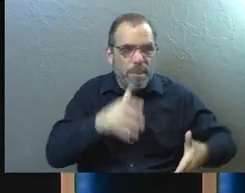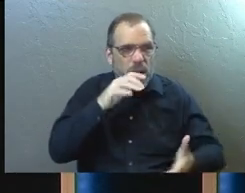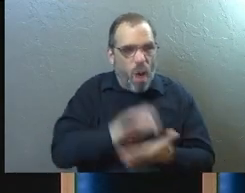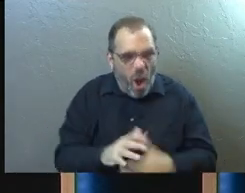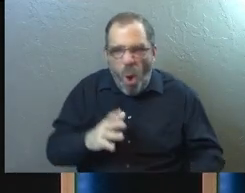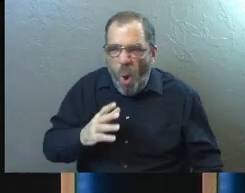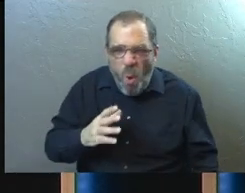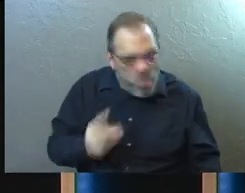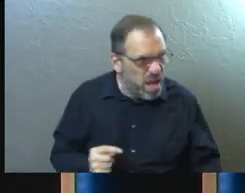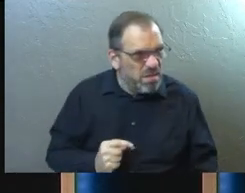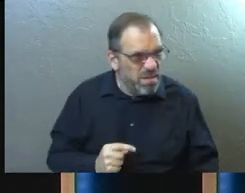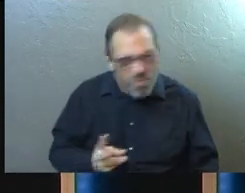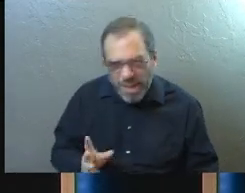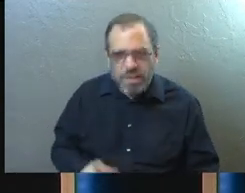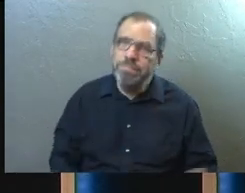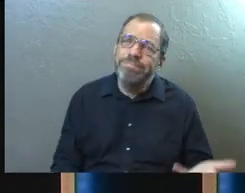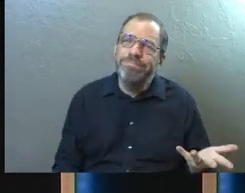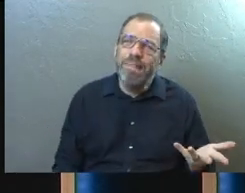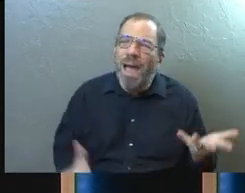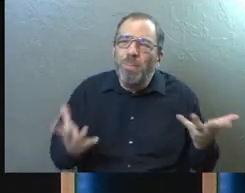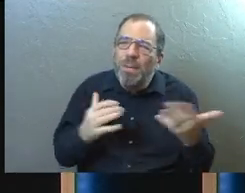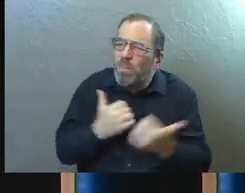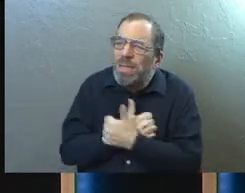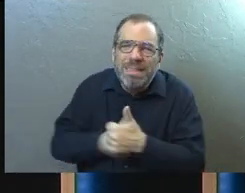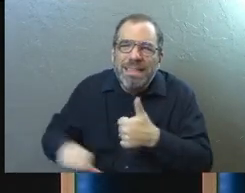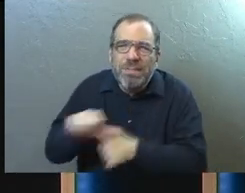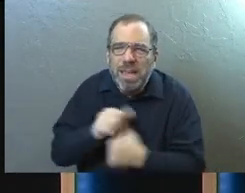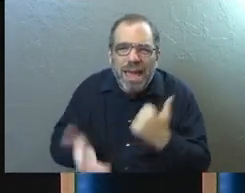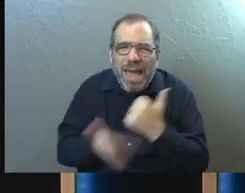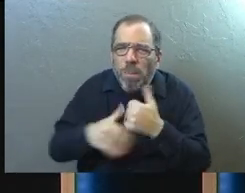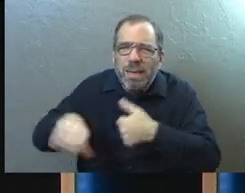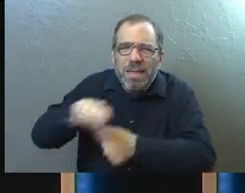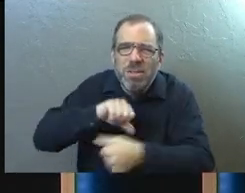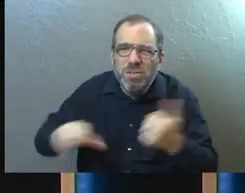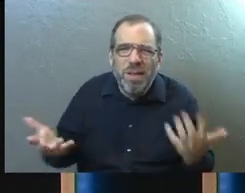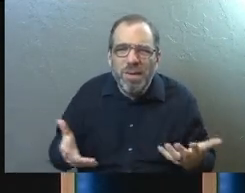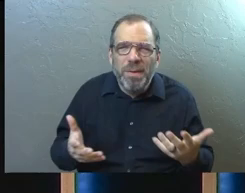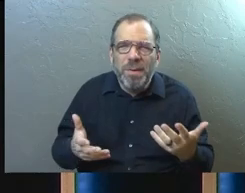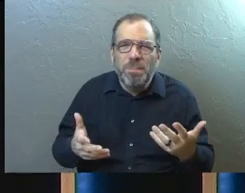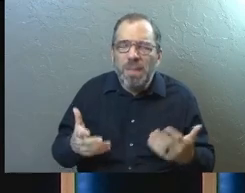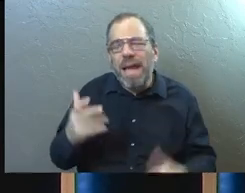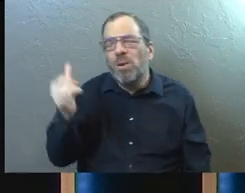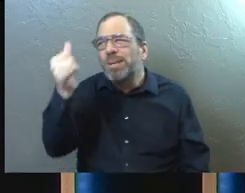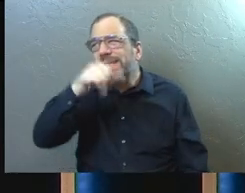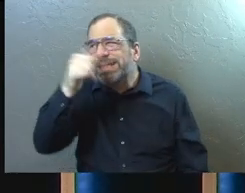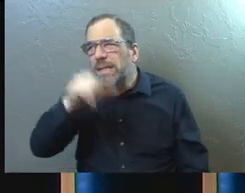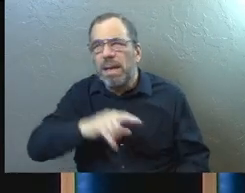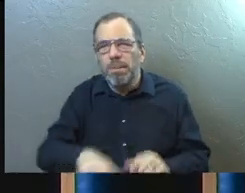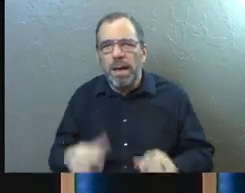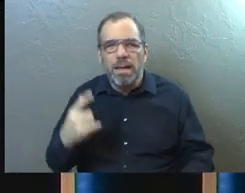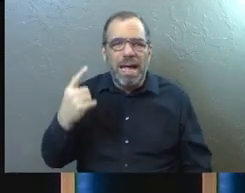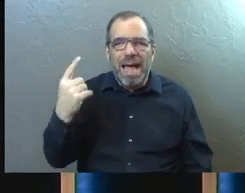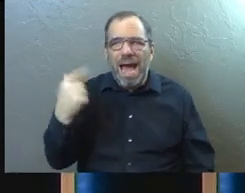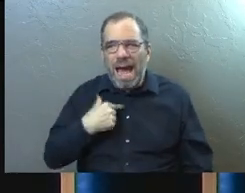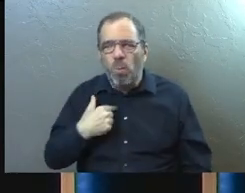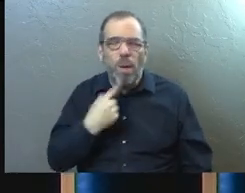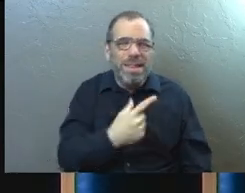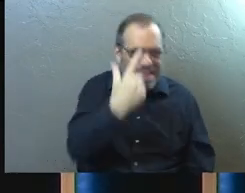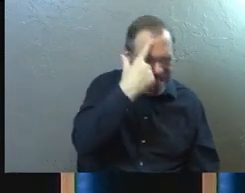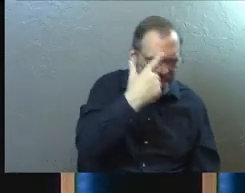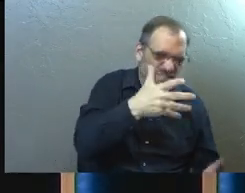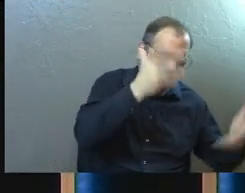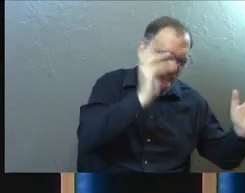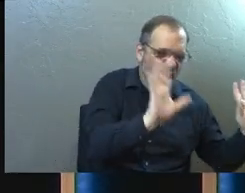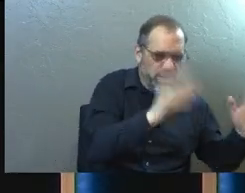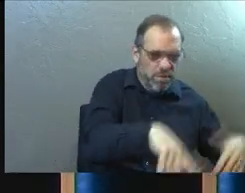she's not like, what the heck, you know, because we love each other and we're helping each other. And it's a silly thing, but it's like, one of us thinks this, one of us thinks that